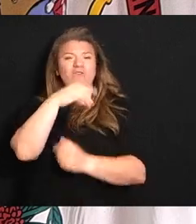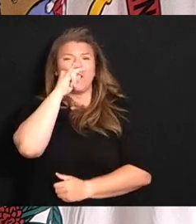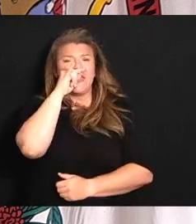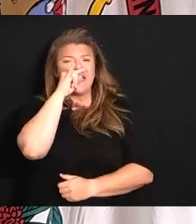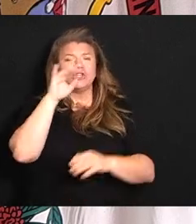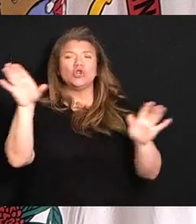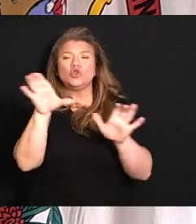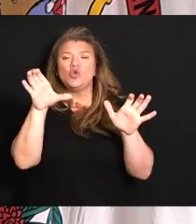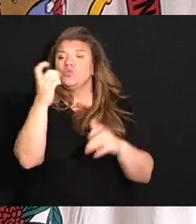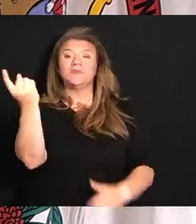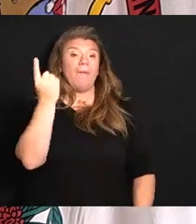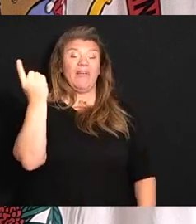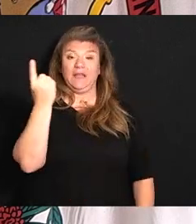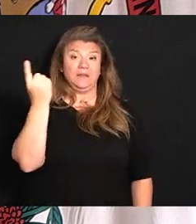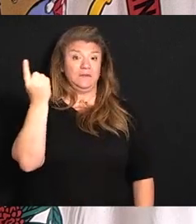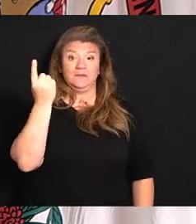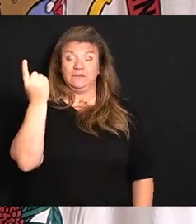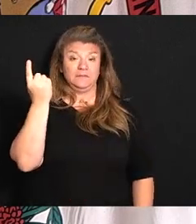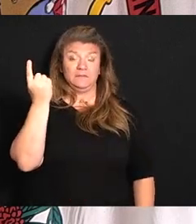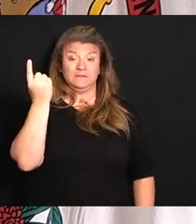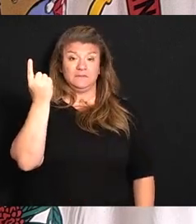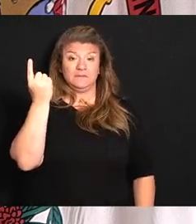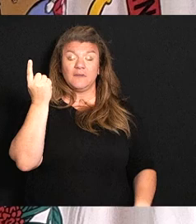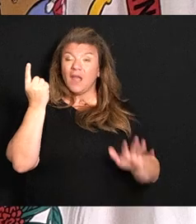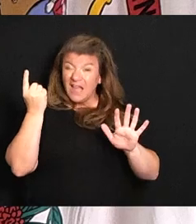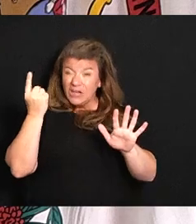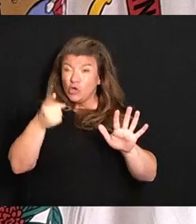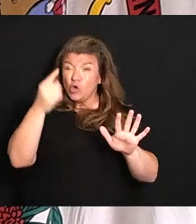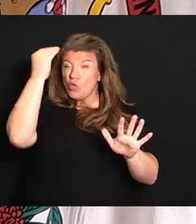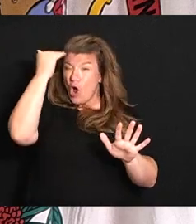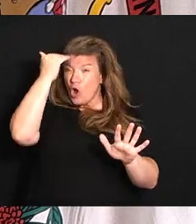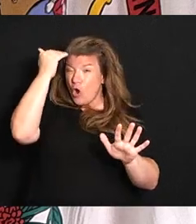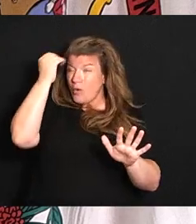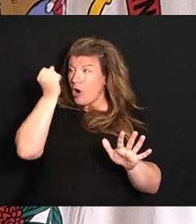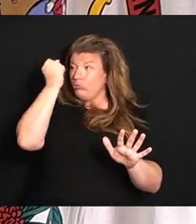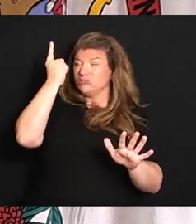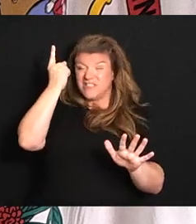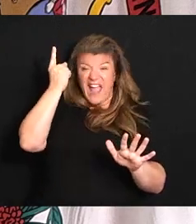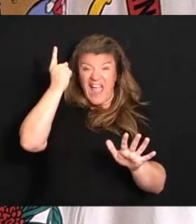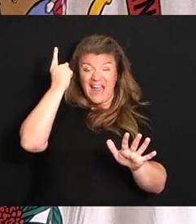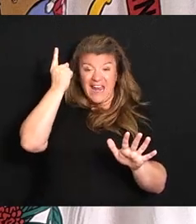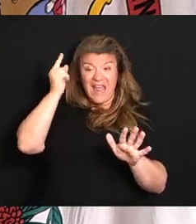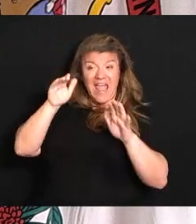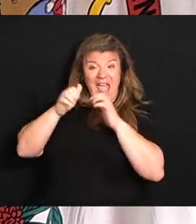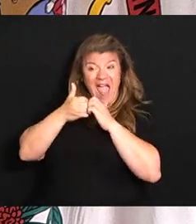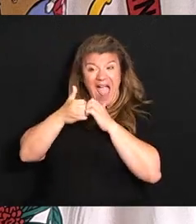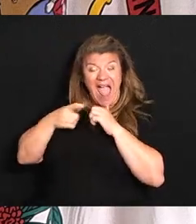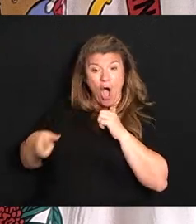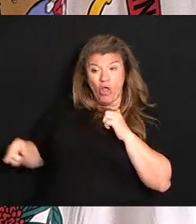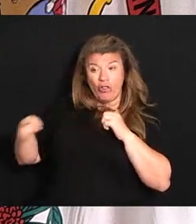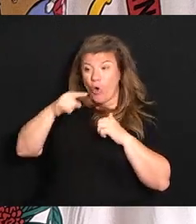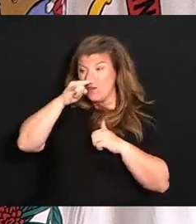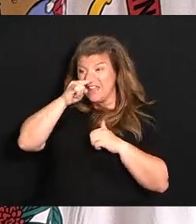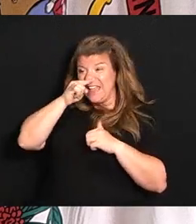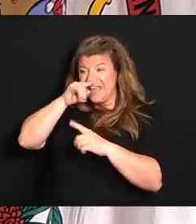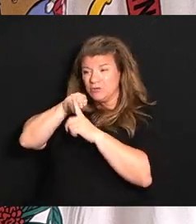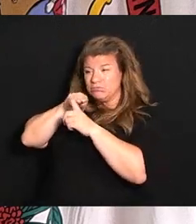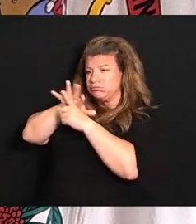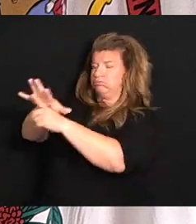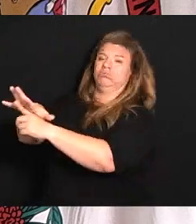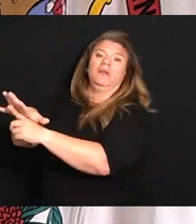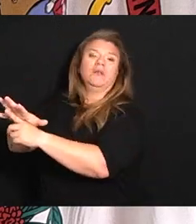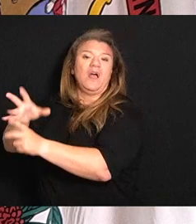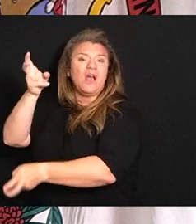something with kids. Do you realize how they are bombarded with really